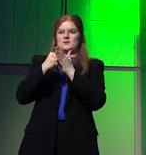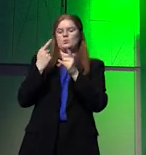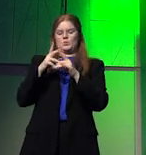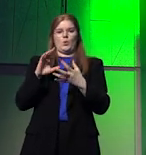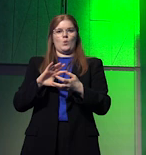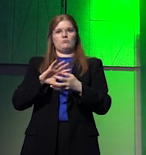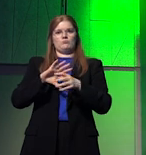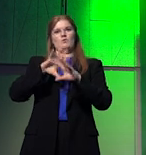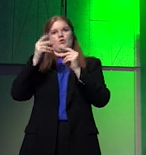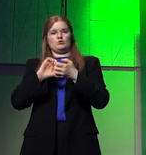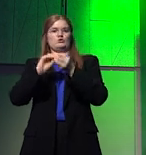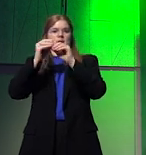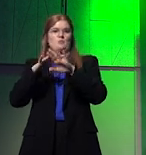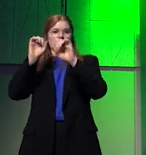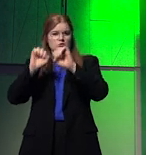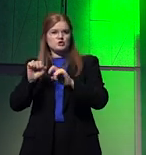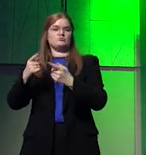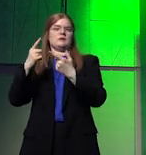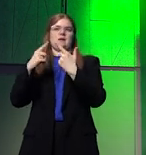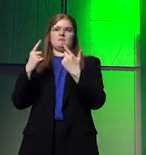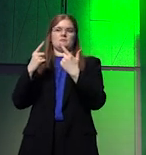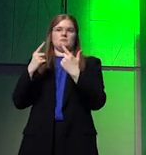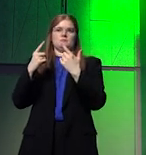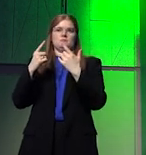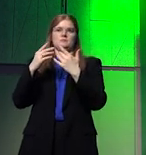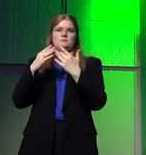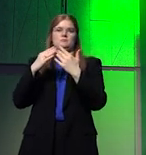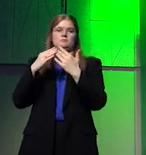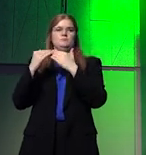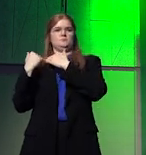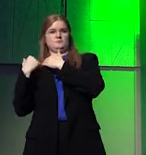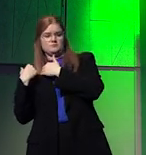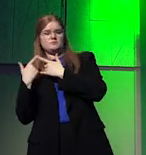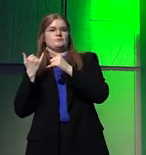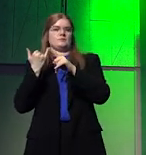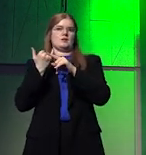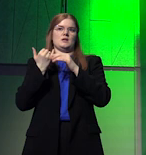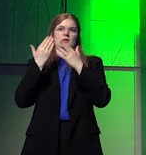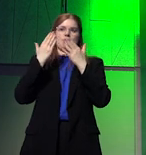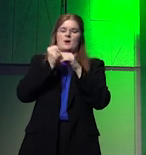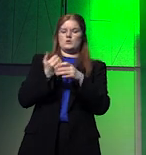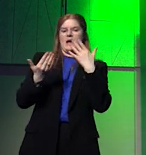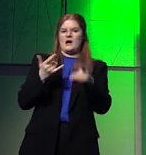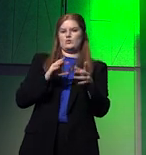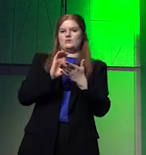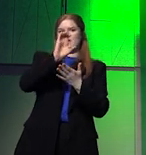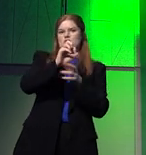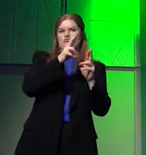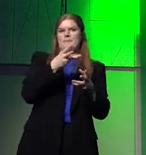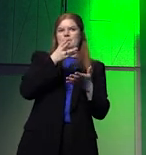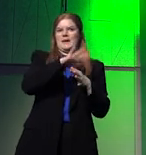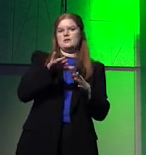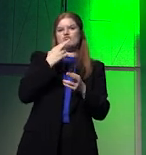create more and more pressures on the ability to actually invest in the right places as opposed to respond to